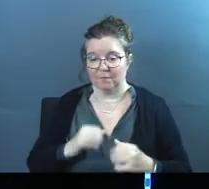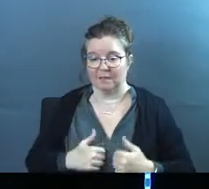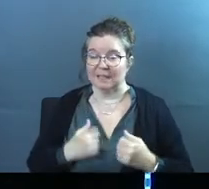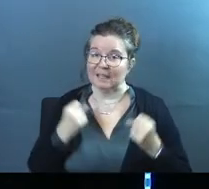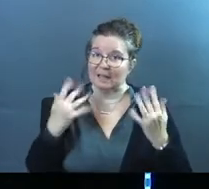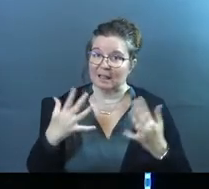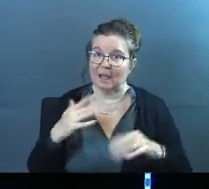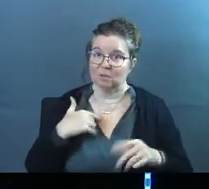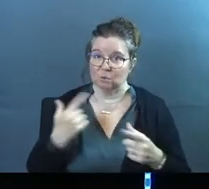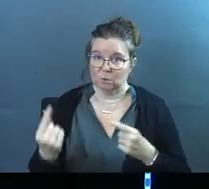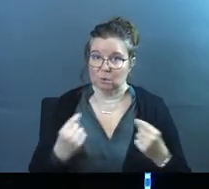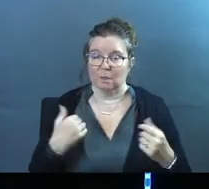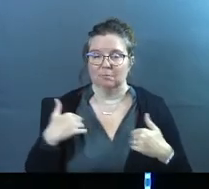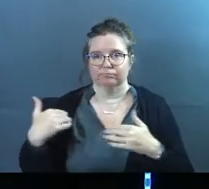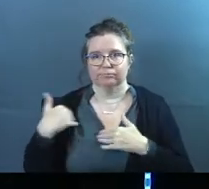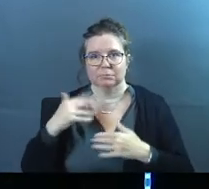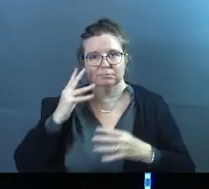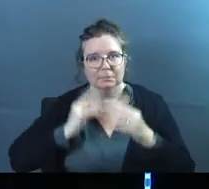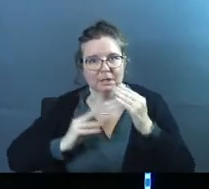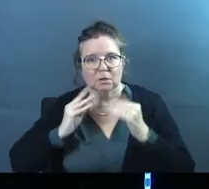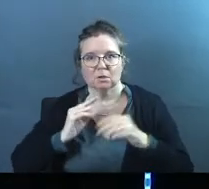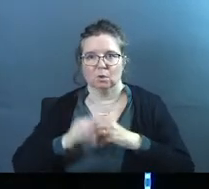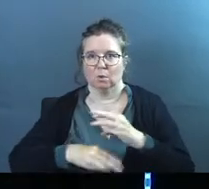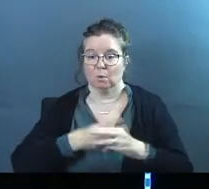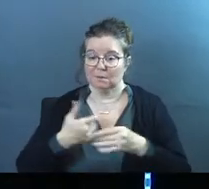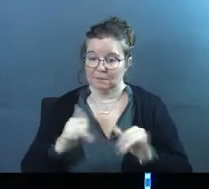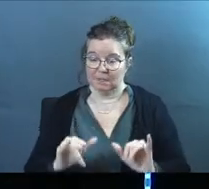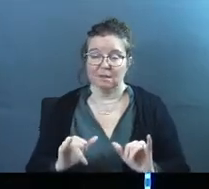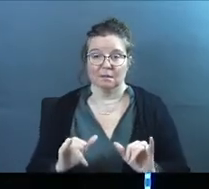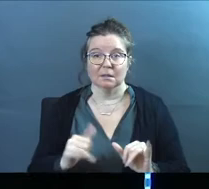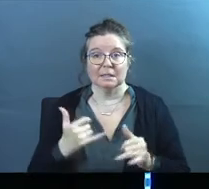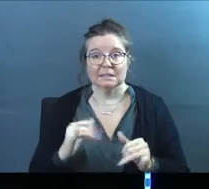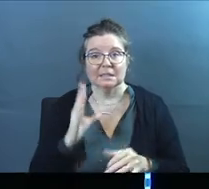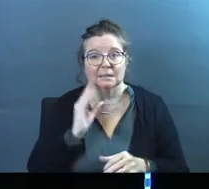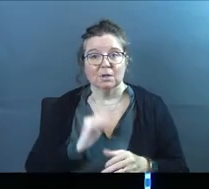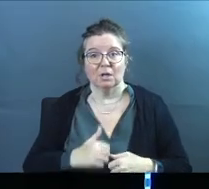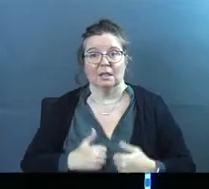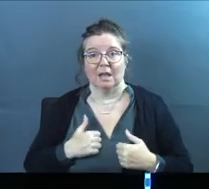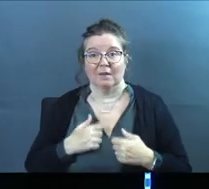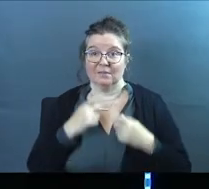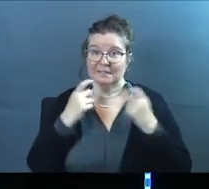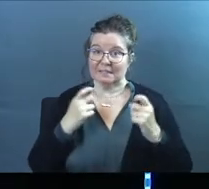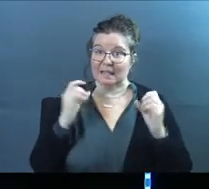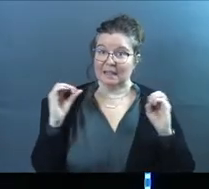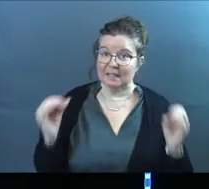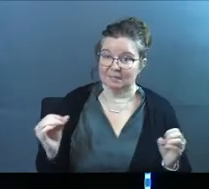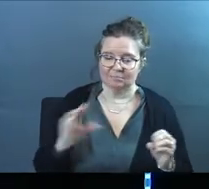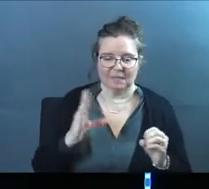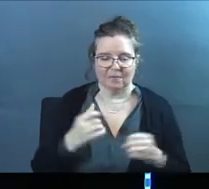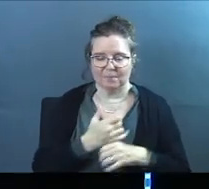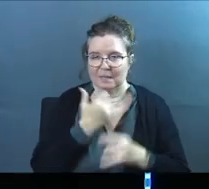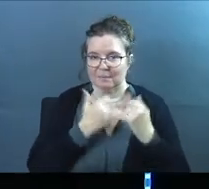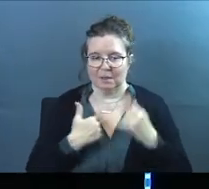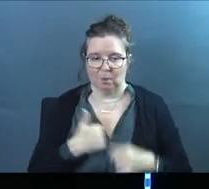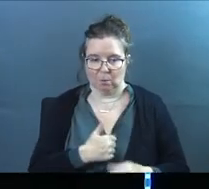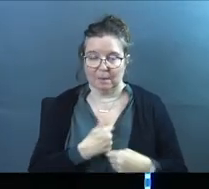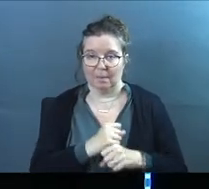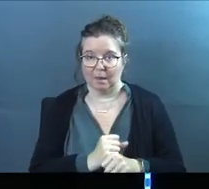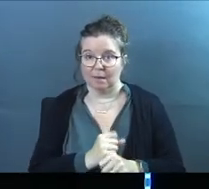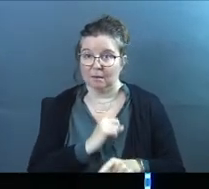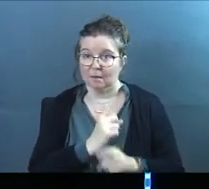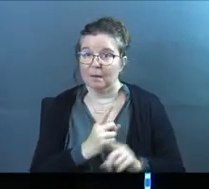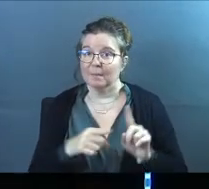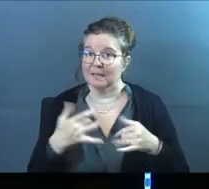Jesus had a lot on his plate. Jesus still experienced the world, amen? He still experienced life sinless, never made the mistakes that we make, right?